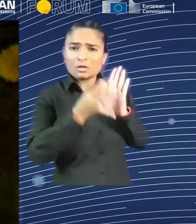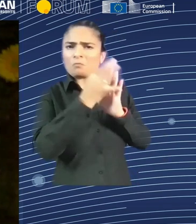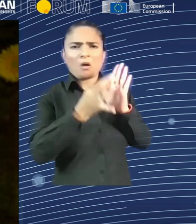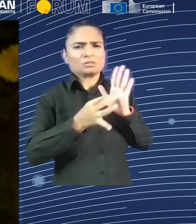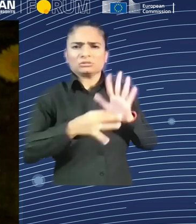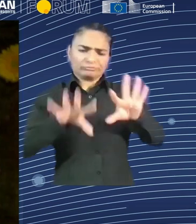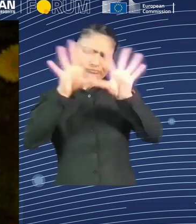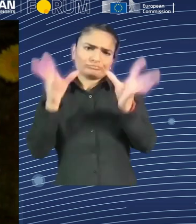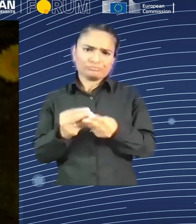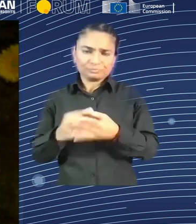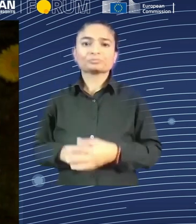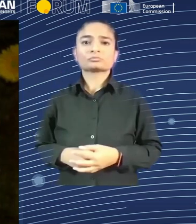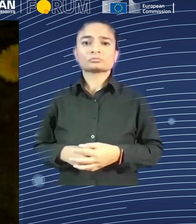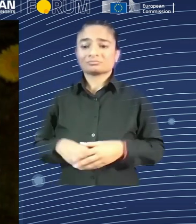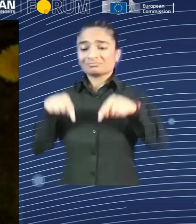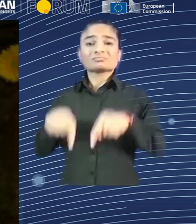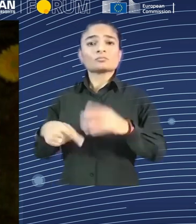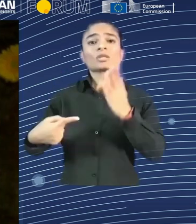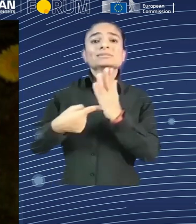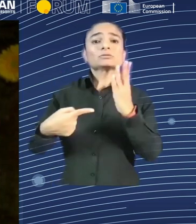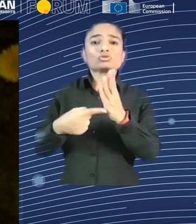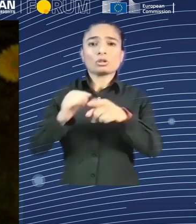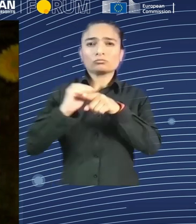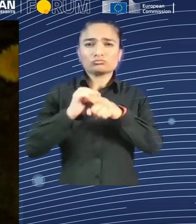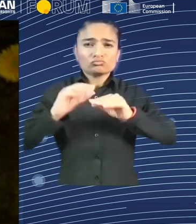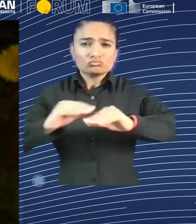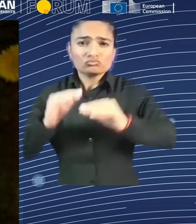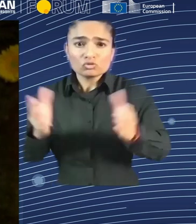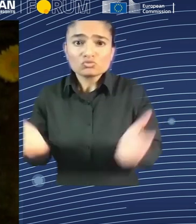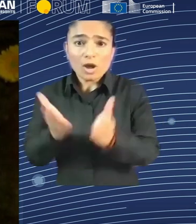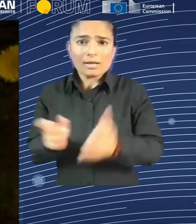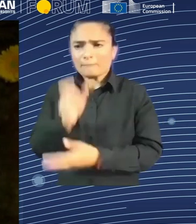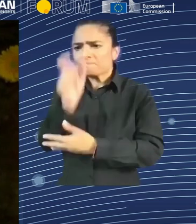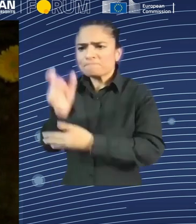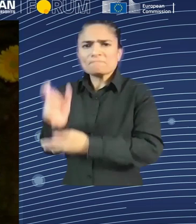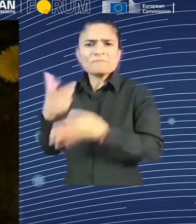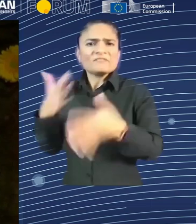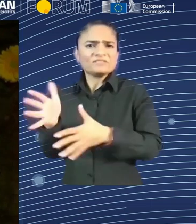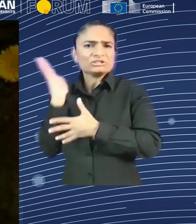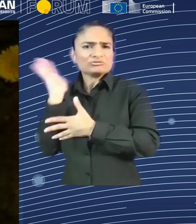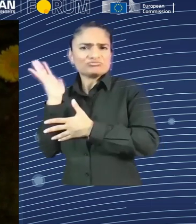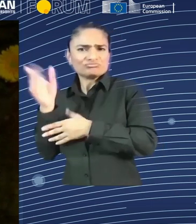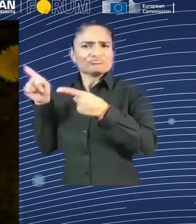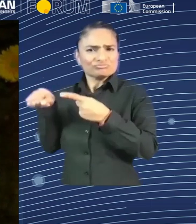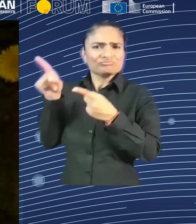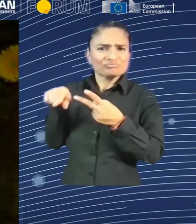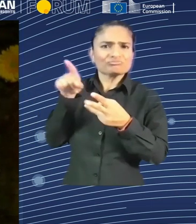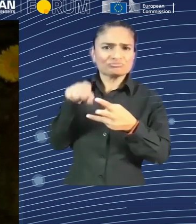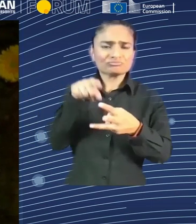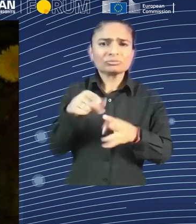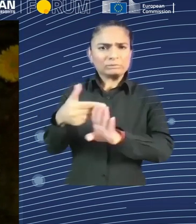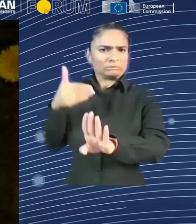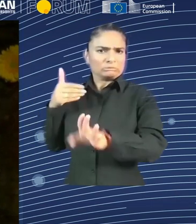in digital, skills related to all aspects of life and at all ages. New